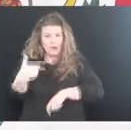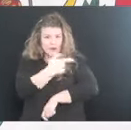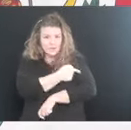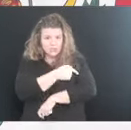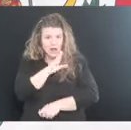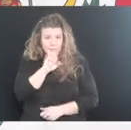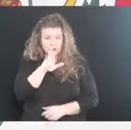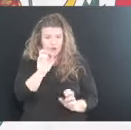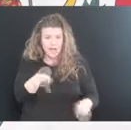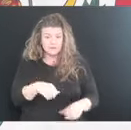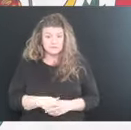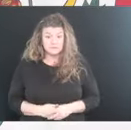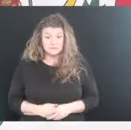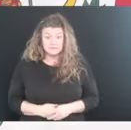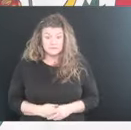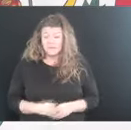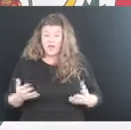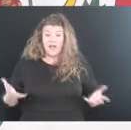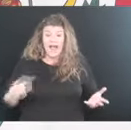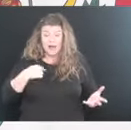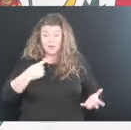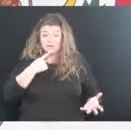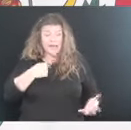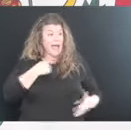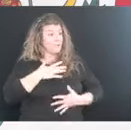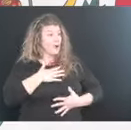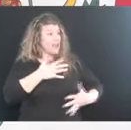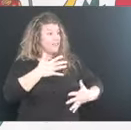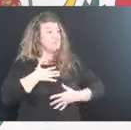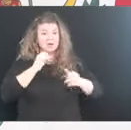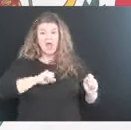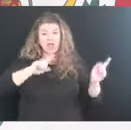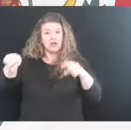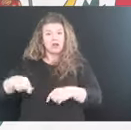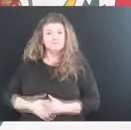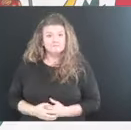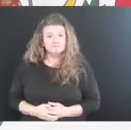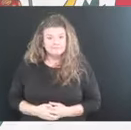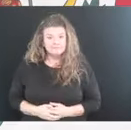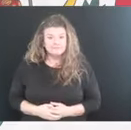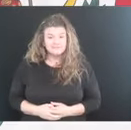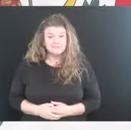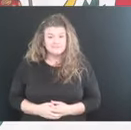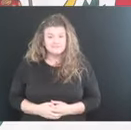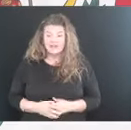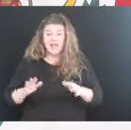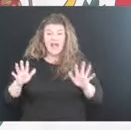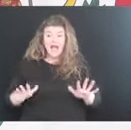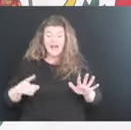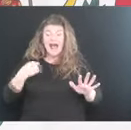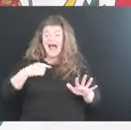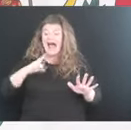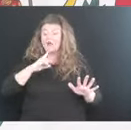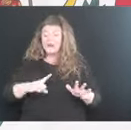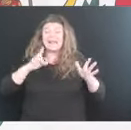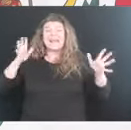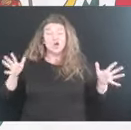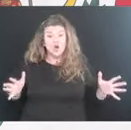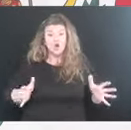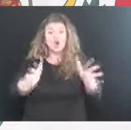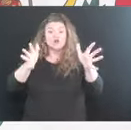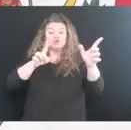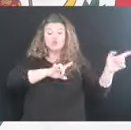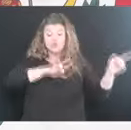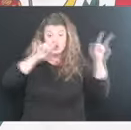You know, I would say if you're breathing, you can get your booster shot. And I would highly encourage you to go